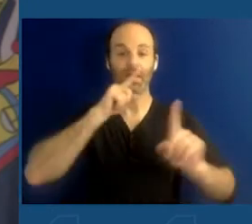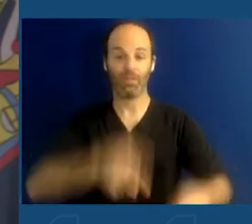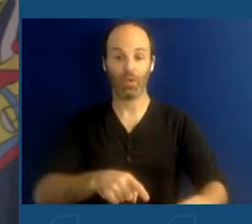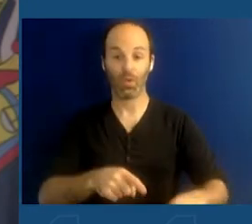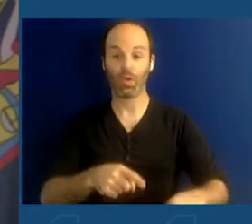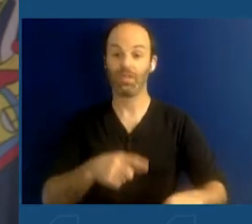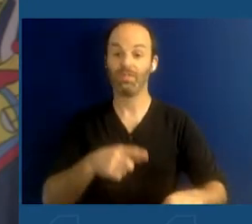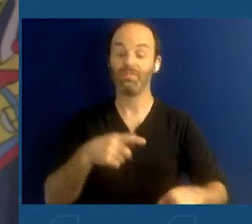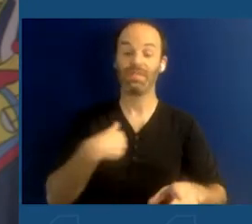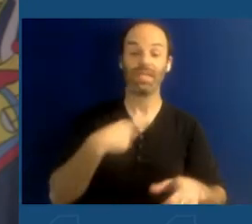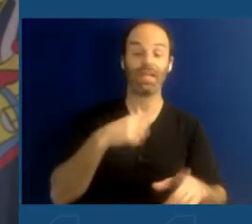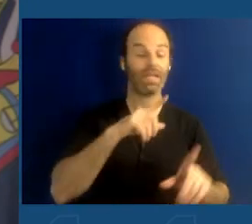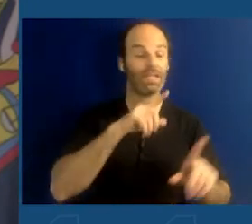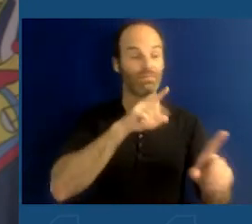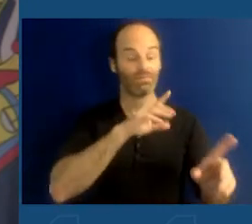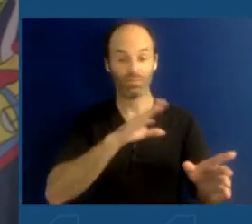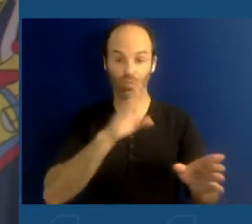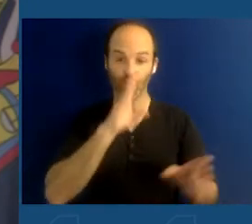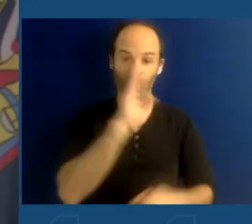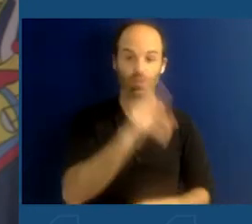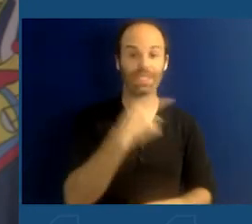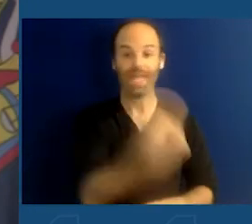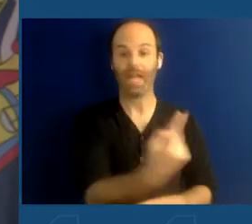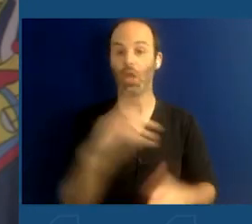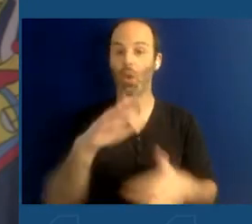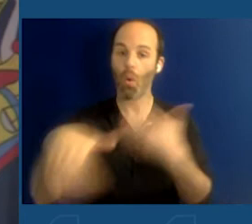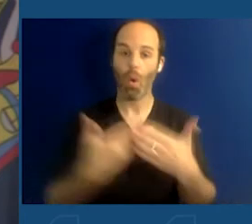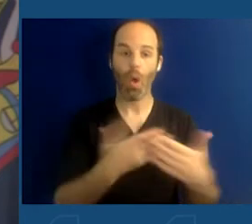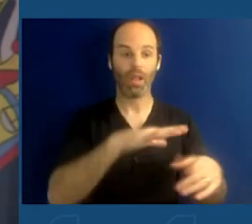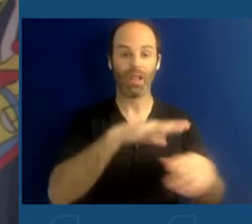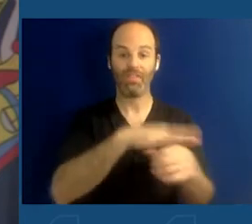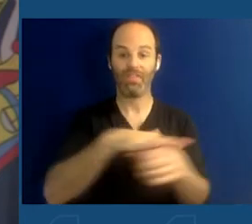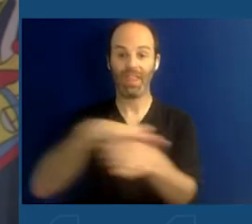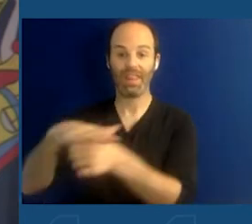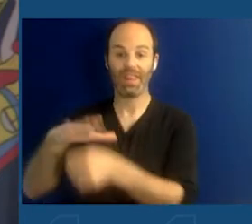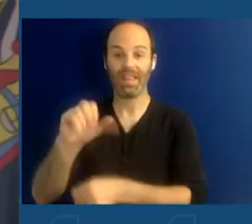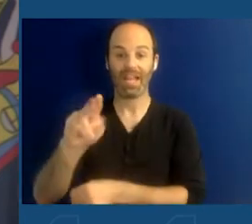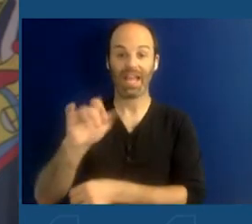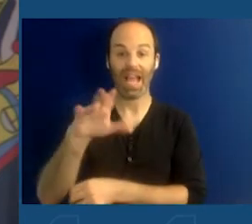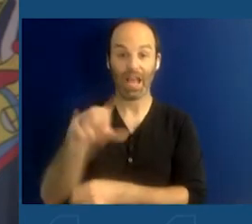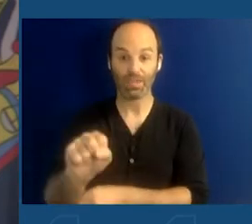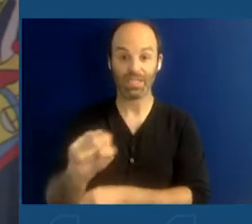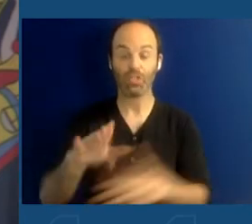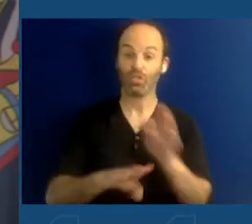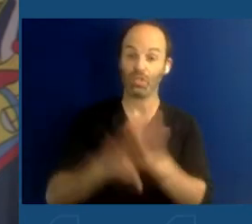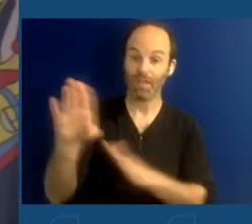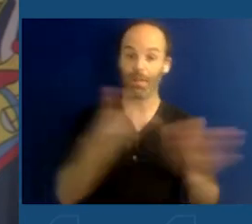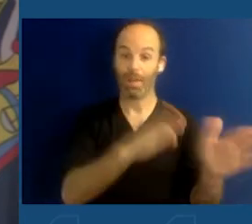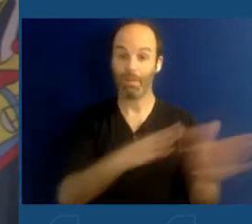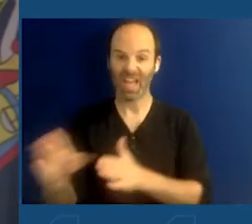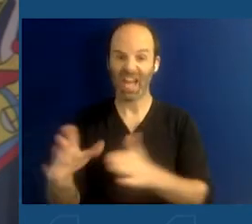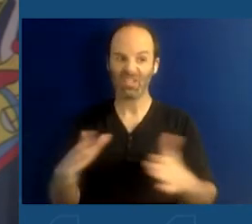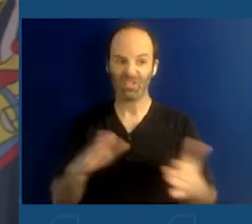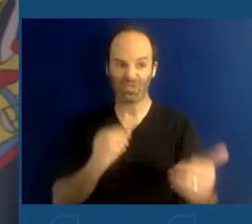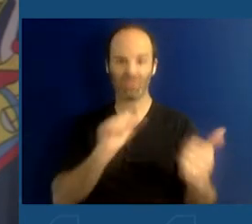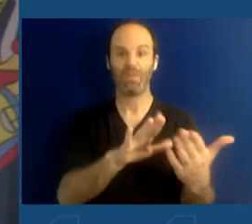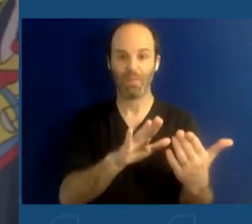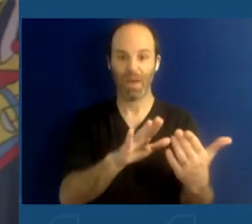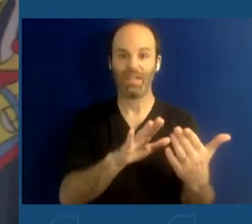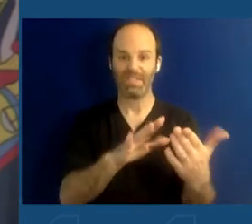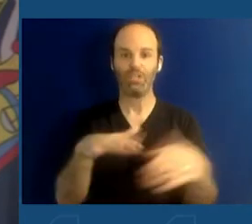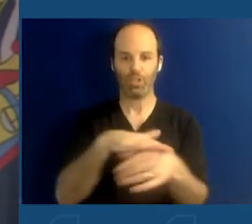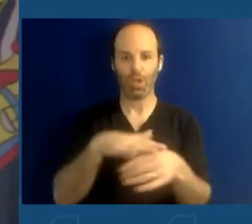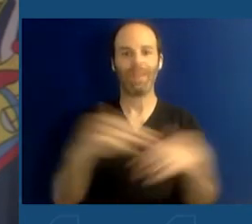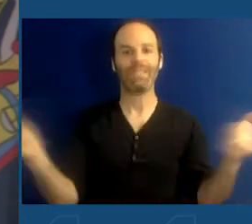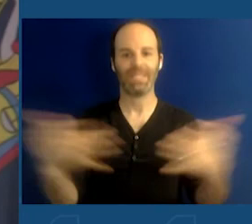city of New York to develop plans to identify and confront the threats of domestic terrorism. What we're talking about over the next couple days